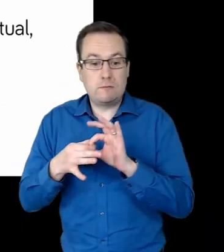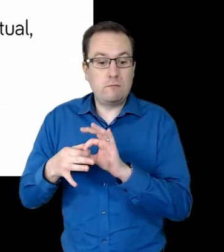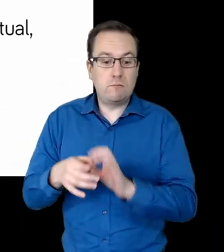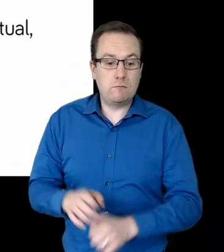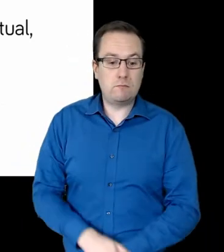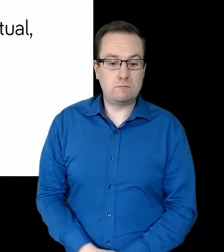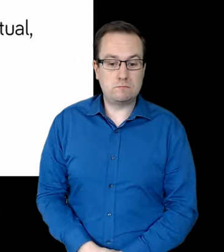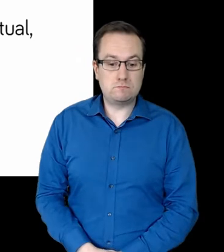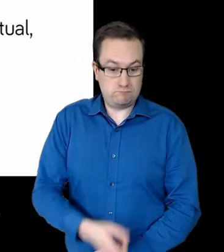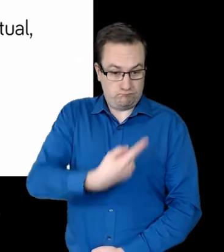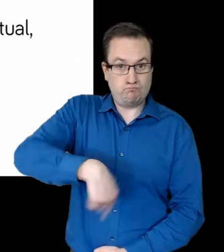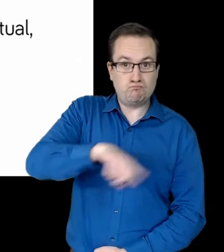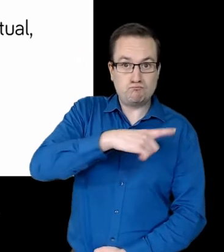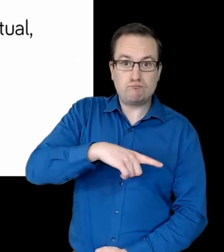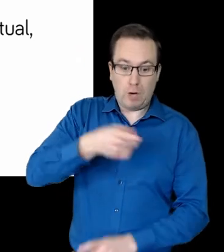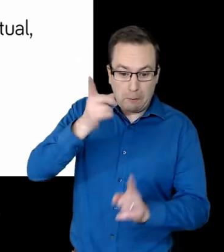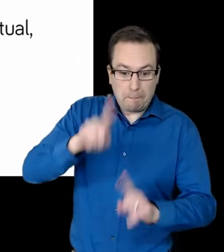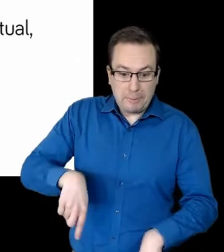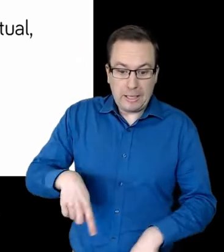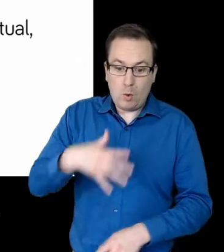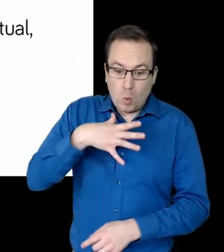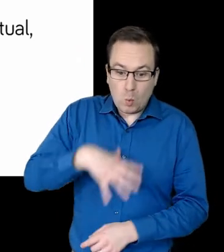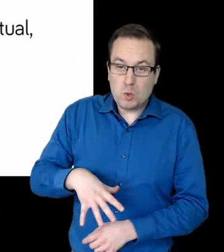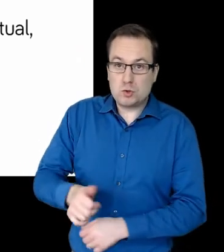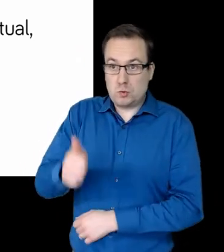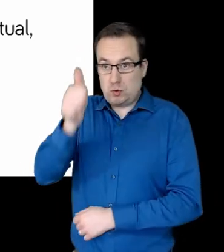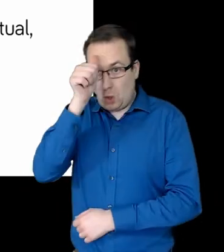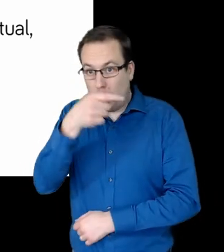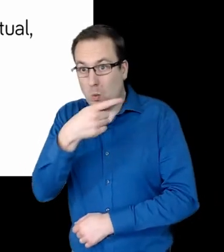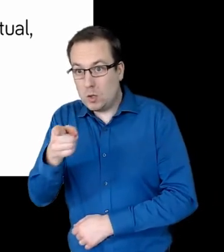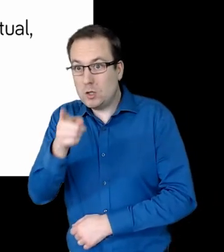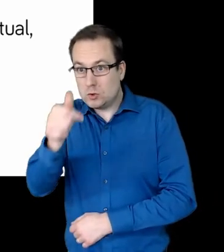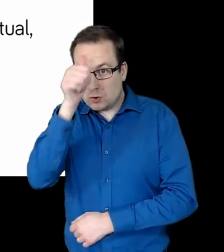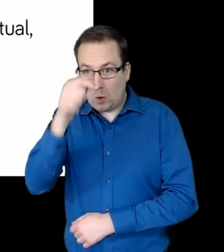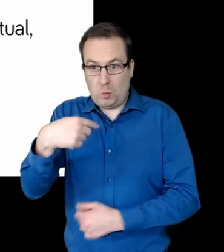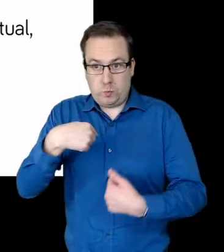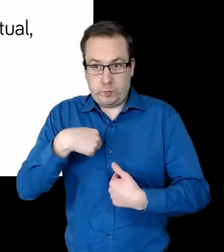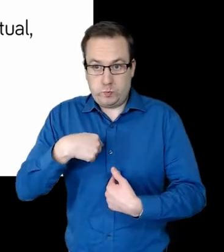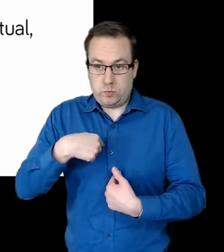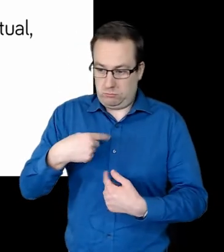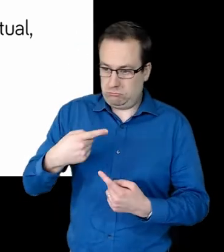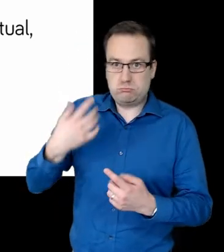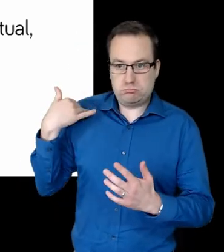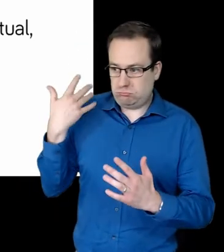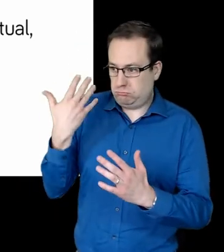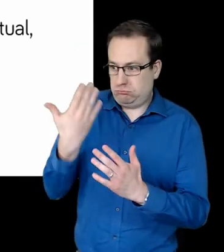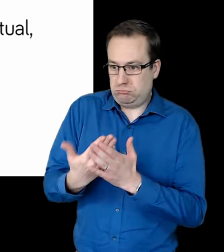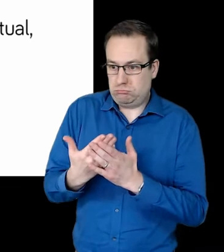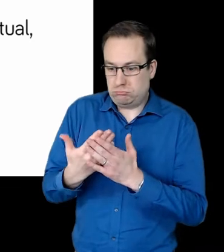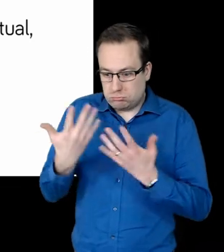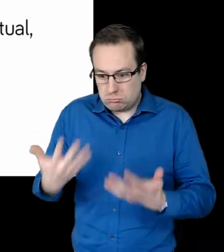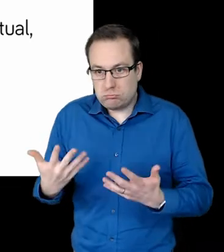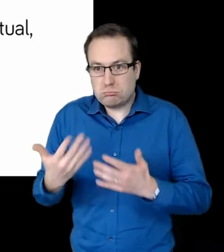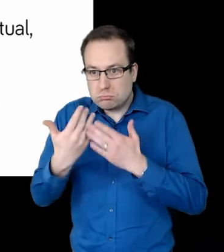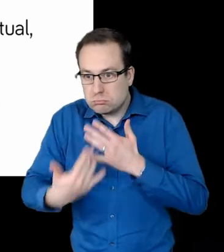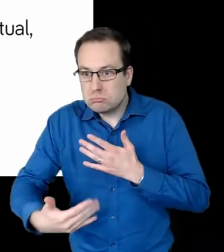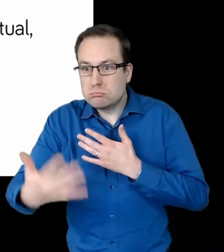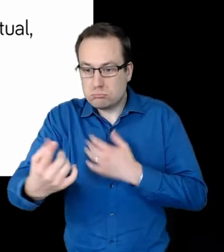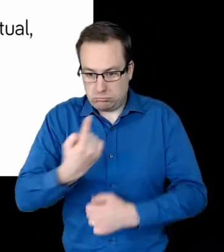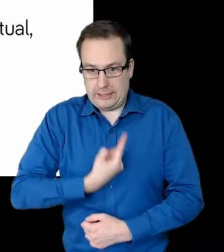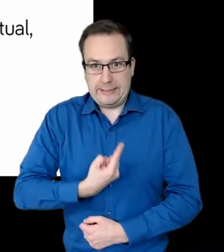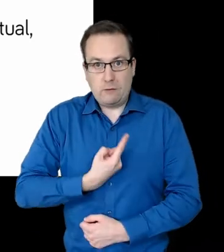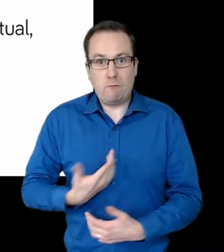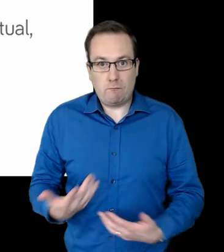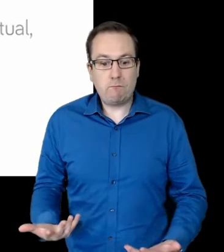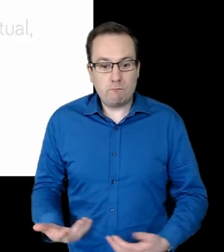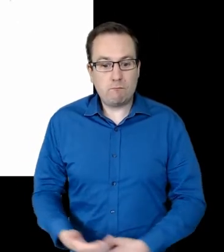We are people who want to know and be known for who we've been, who we are and who we